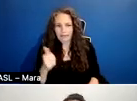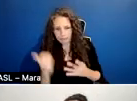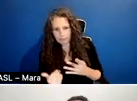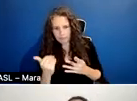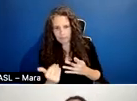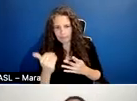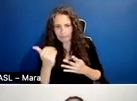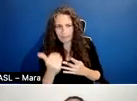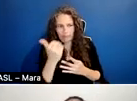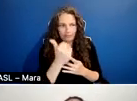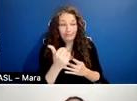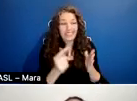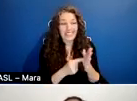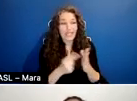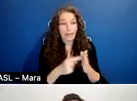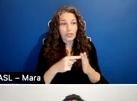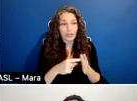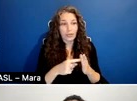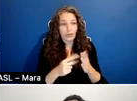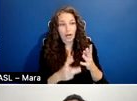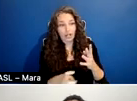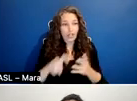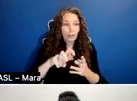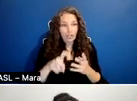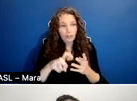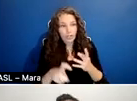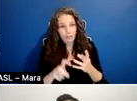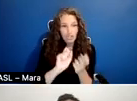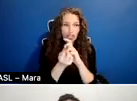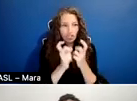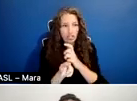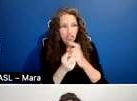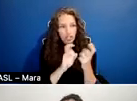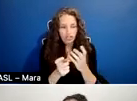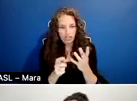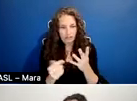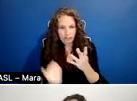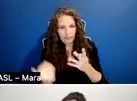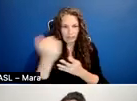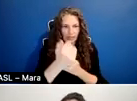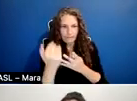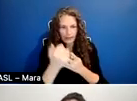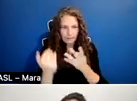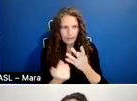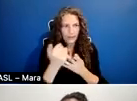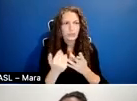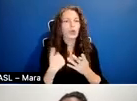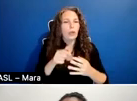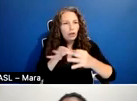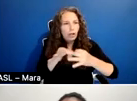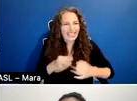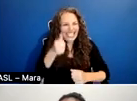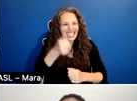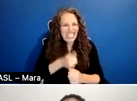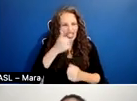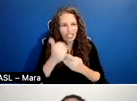jump back and forth and so we'll go into those details, um, as we go through each stage of production. So next slide,